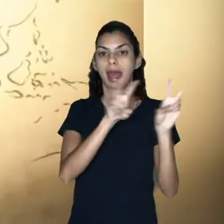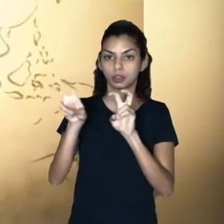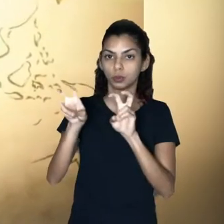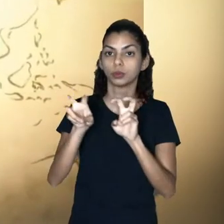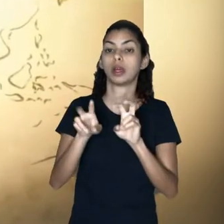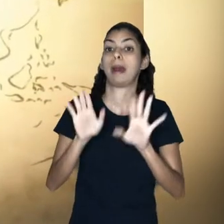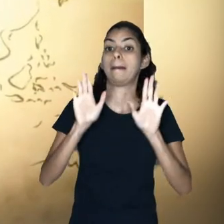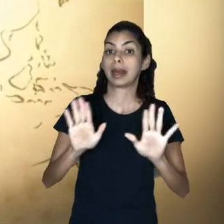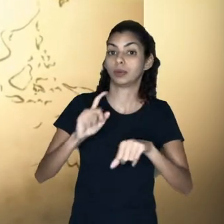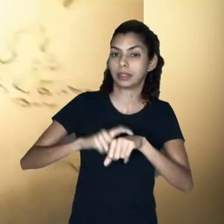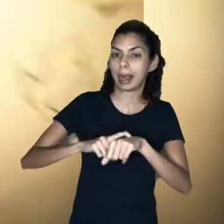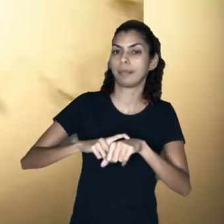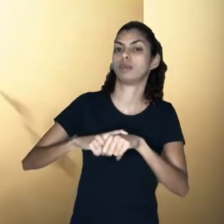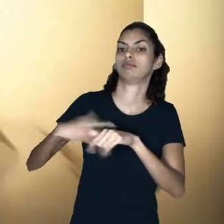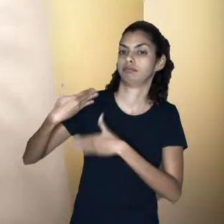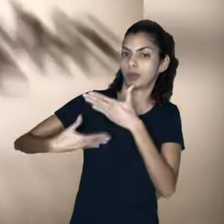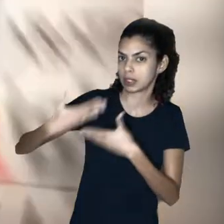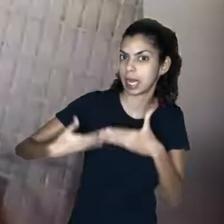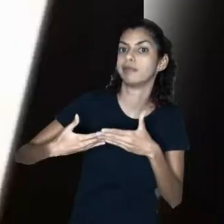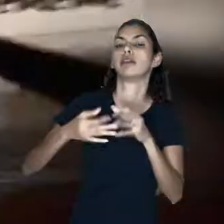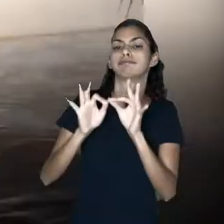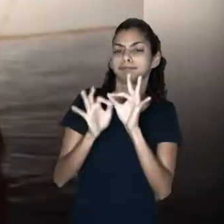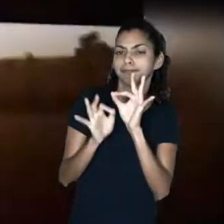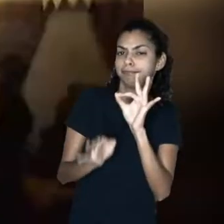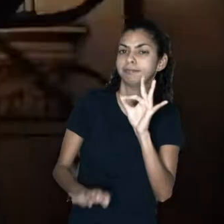But it was a long time in coming.